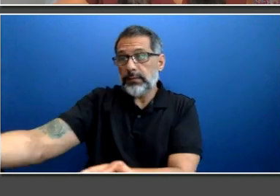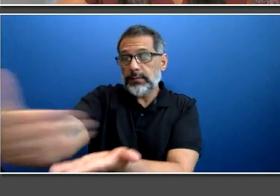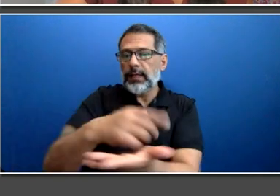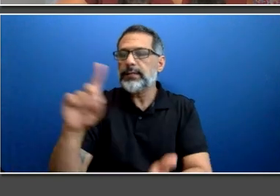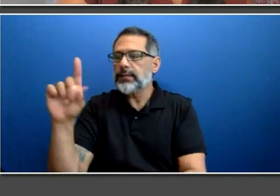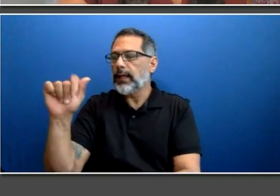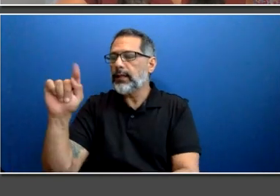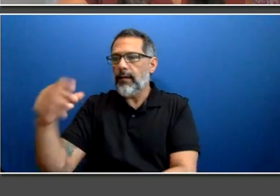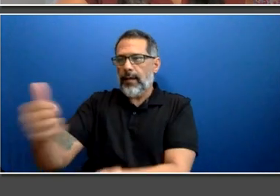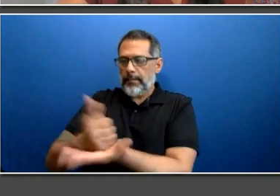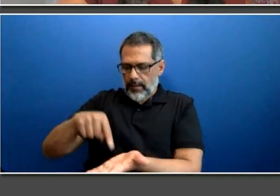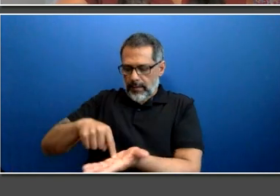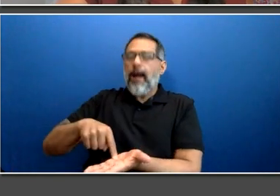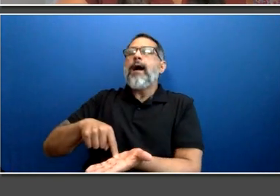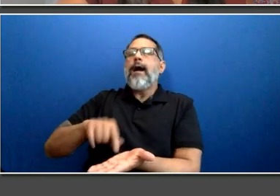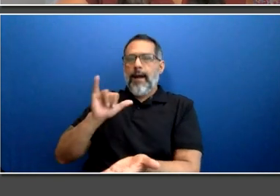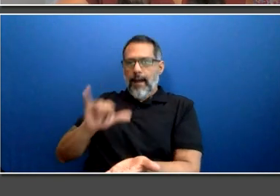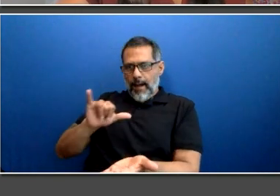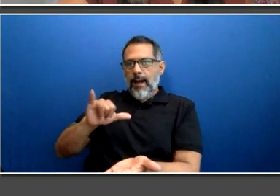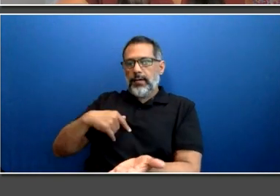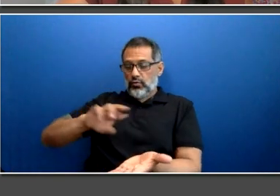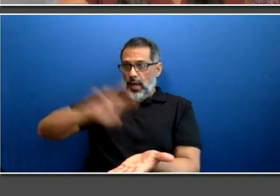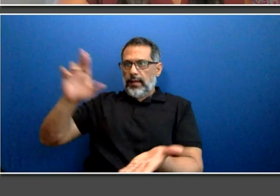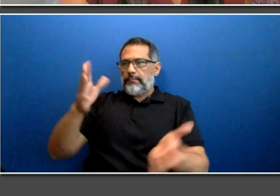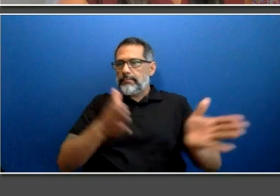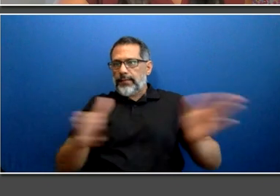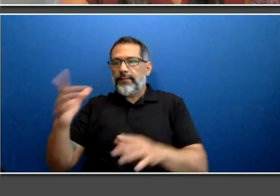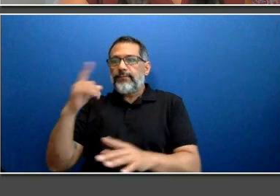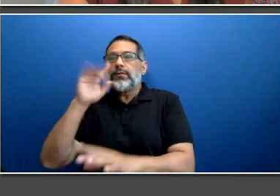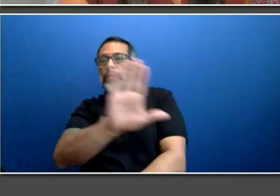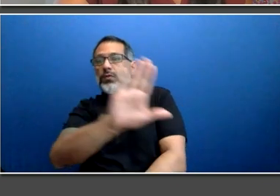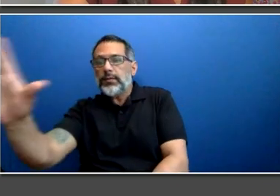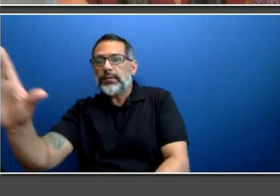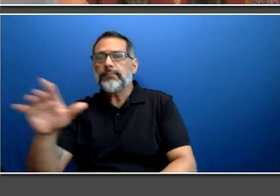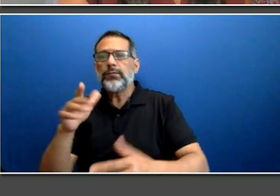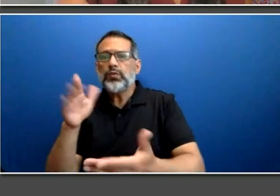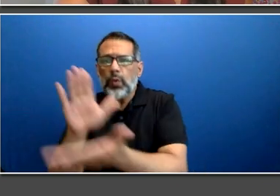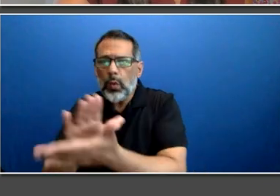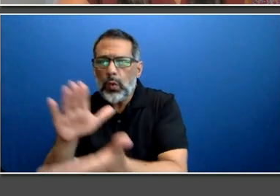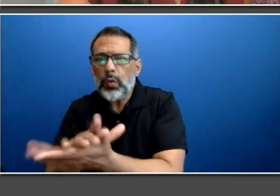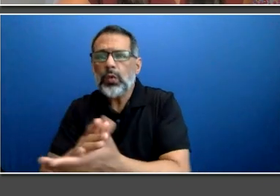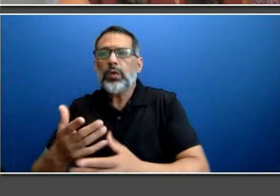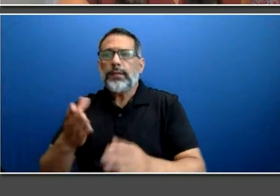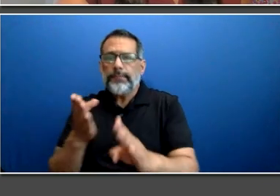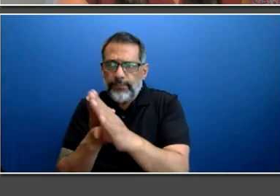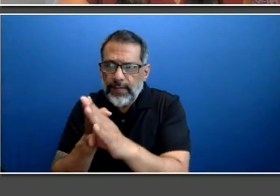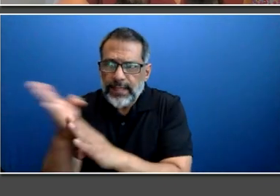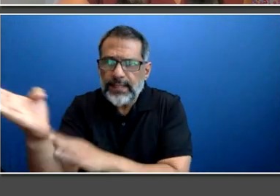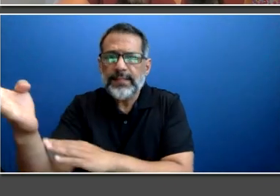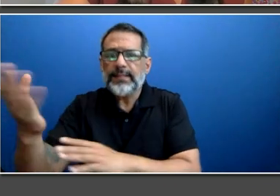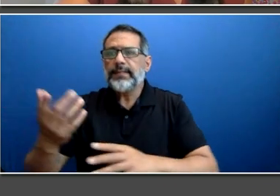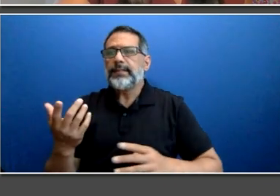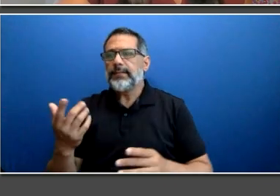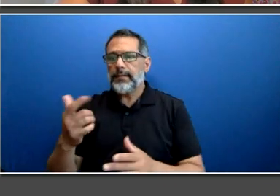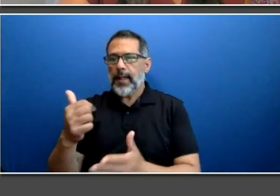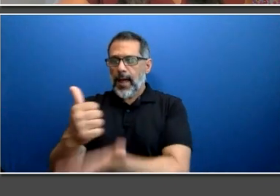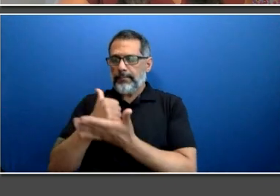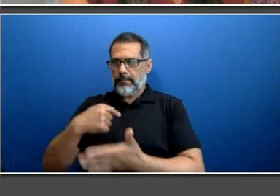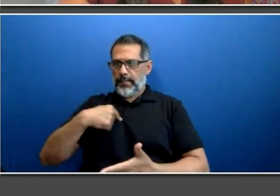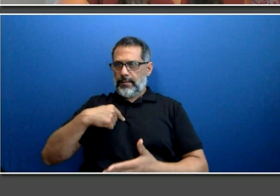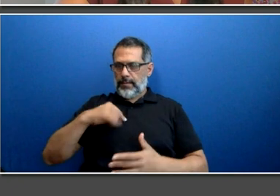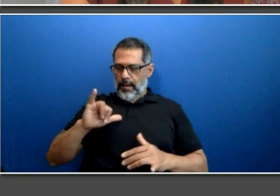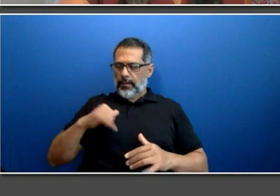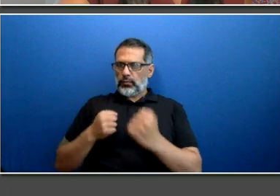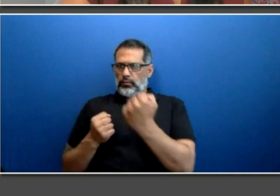provide and support diverse skilled talent. If you apply to any job at the TTC, a